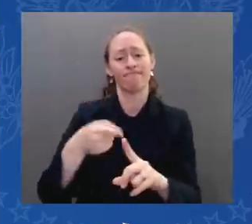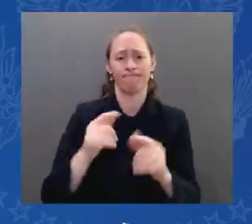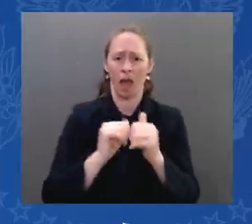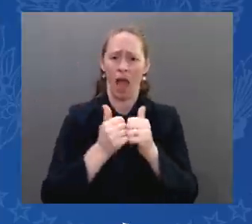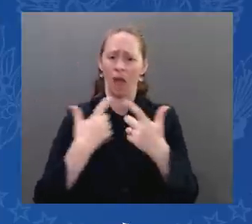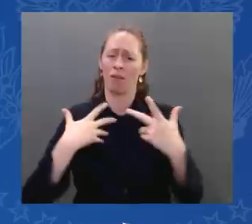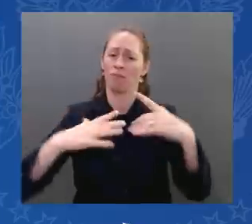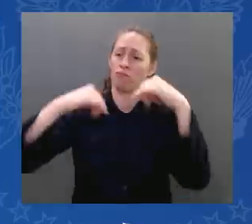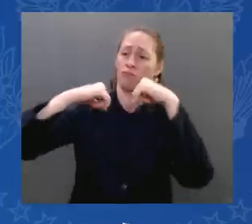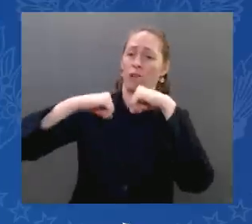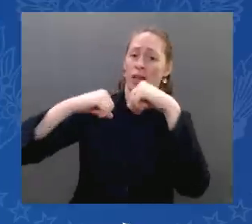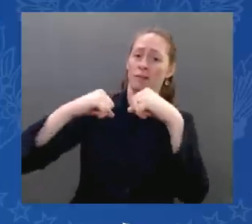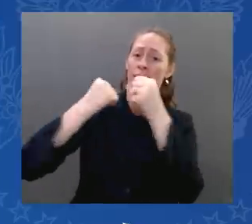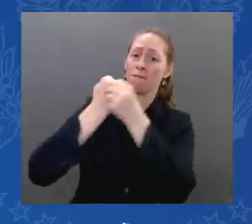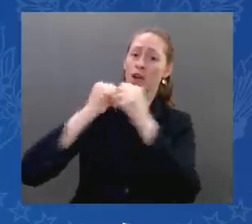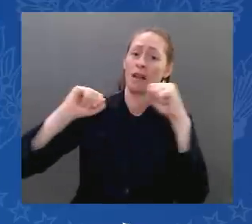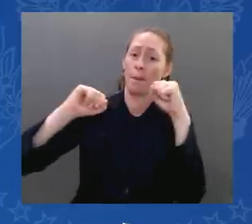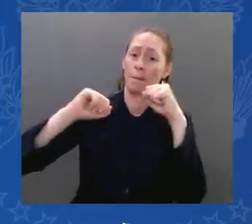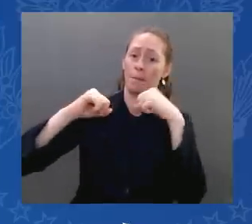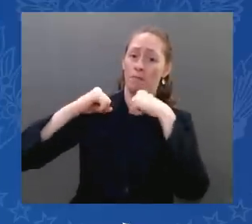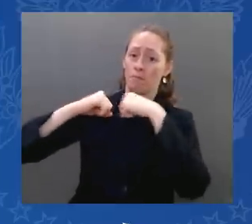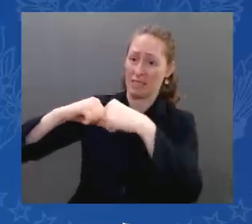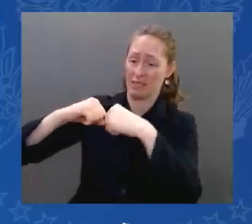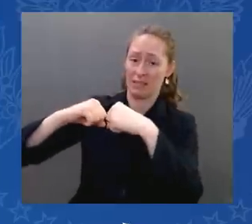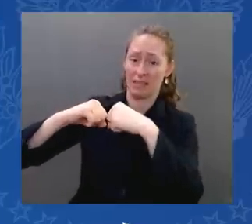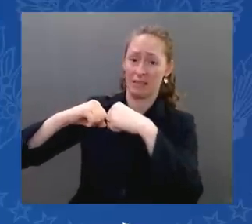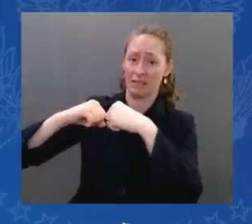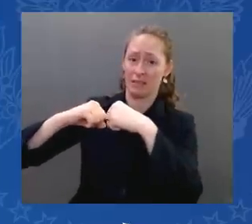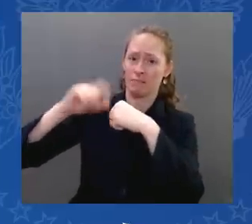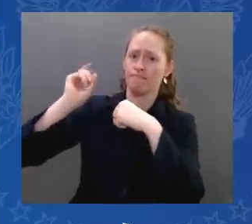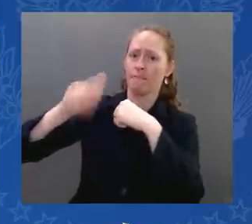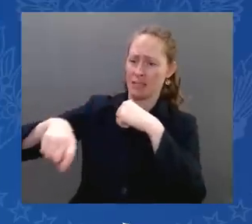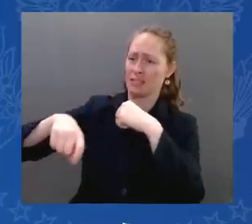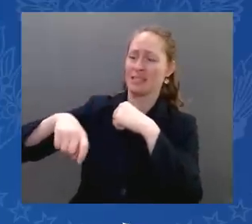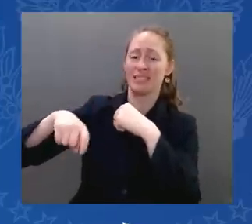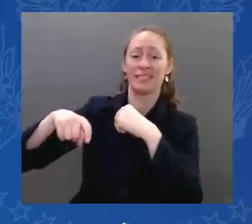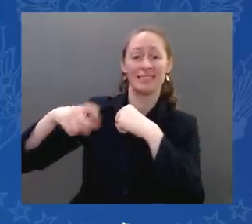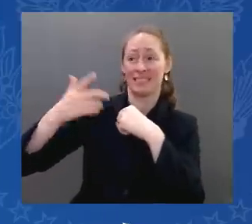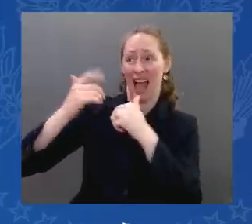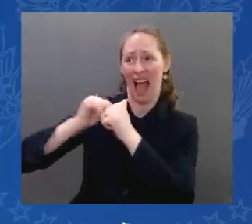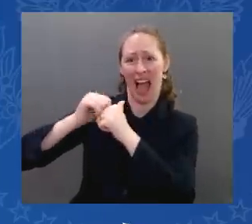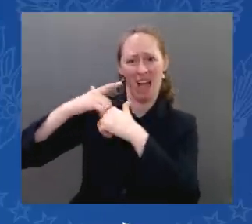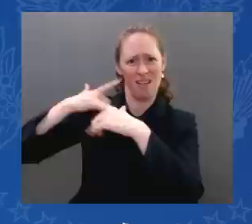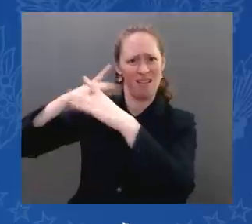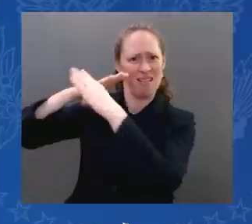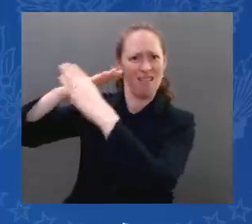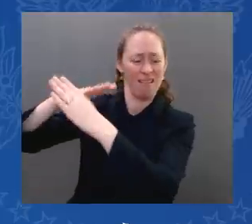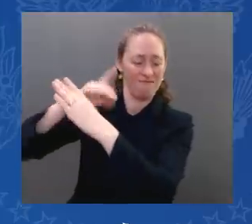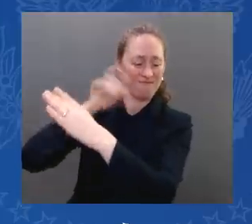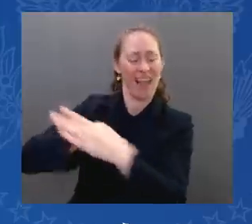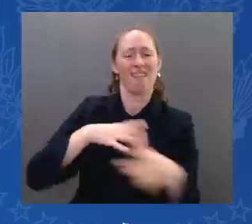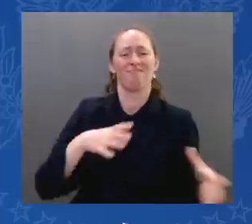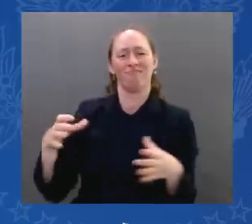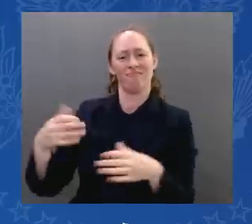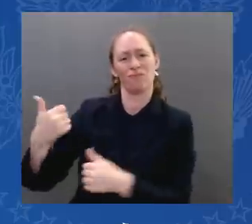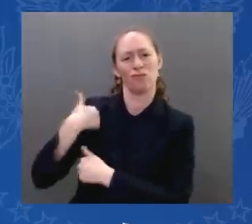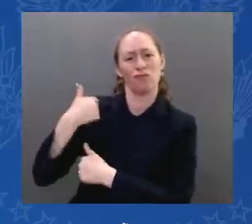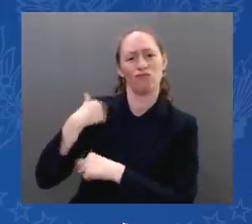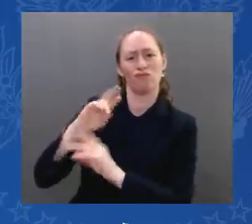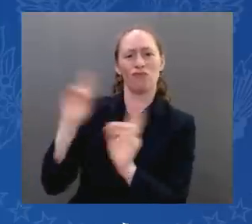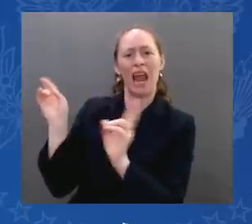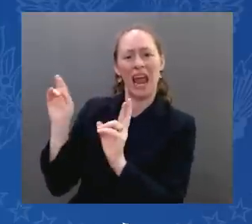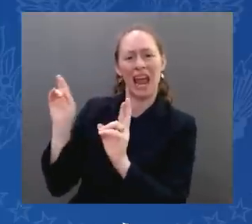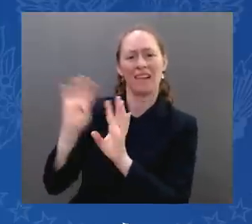can we shy away from it. On the side of terror stand people who will not hesitate to exploit any weakness, people who